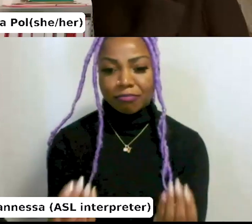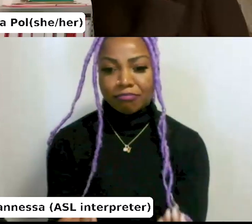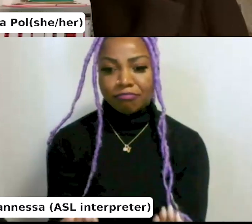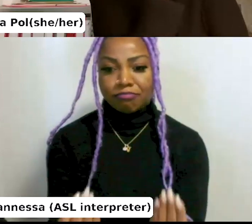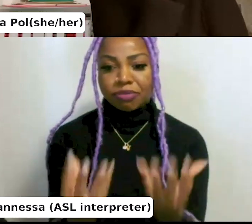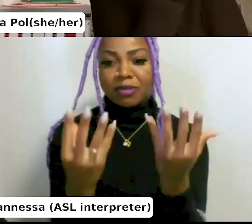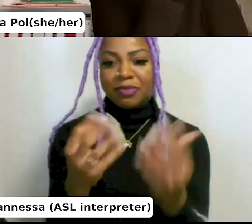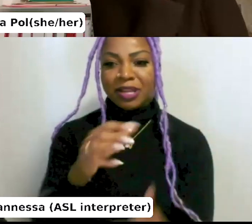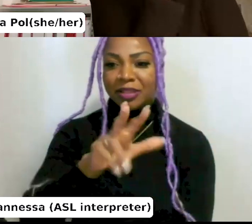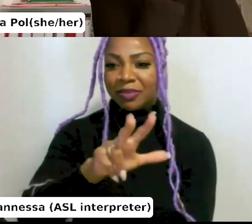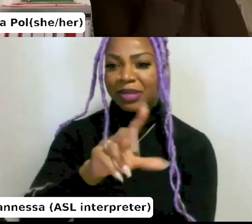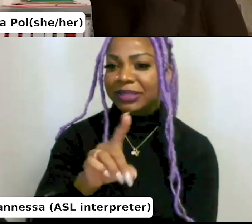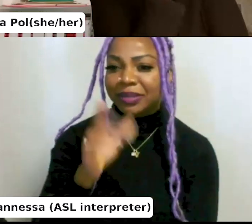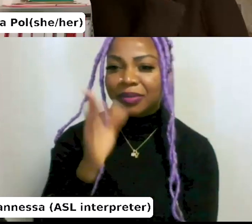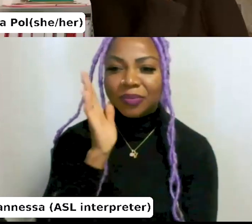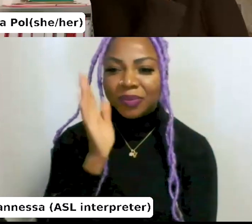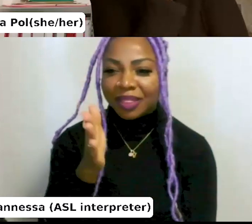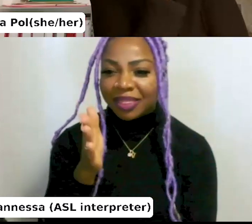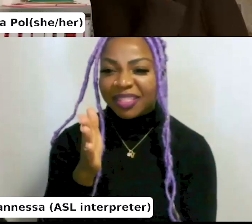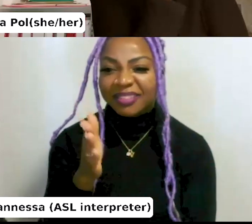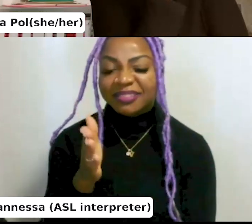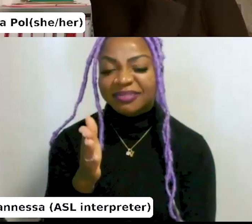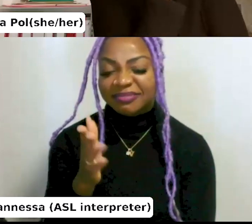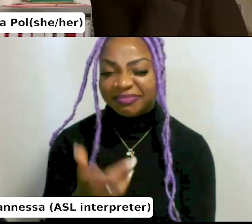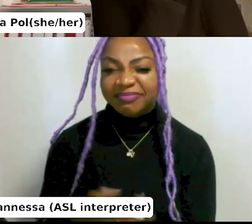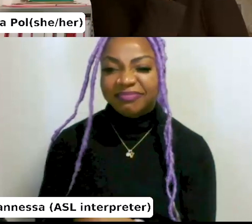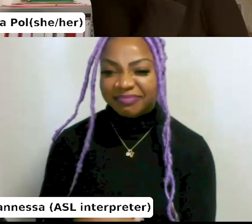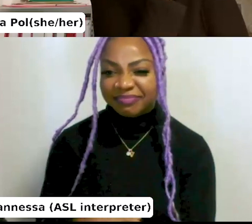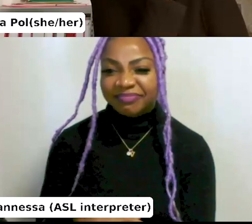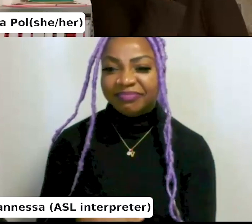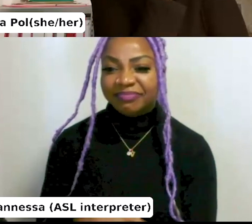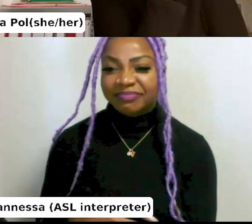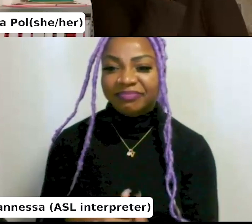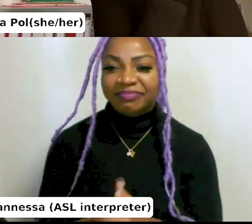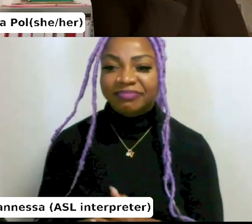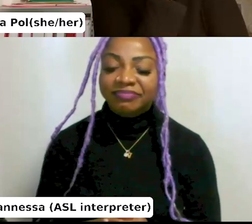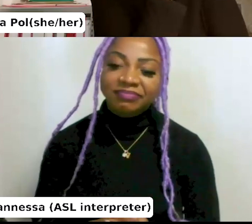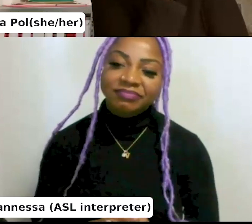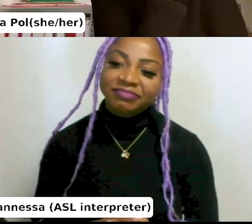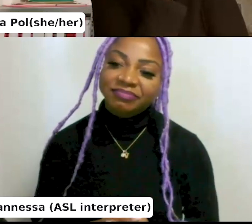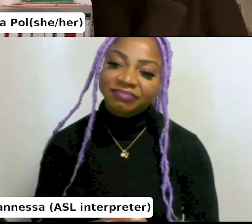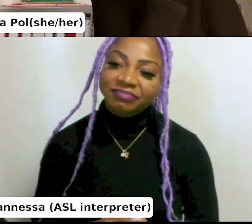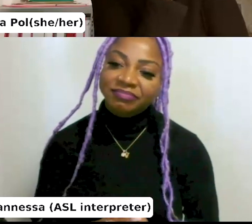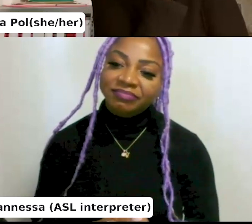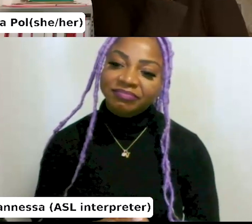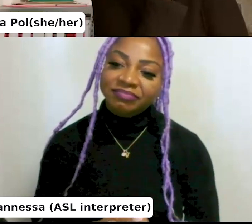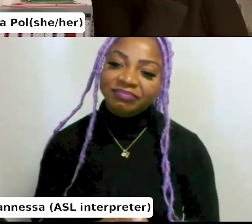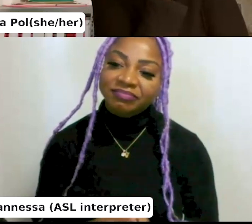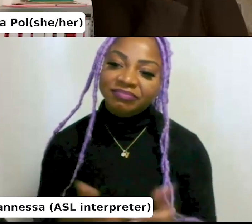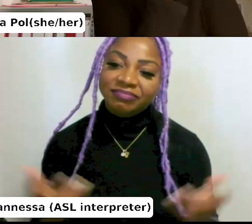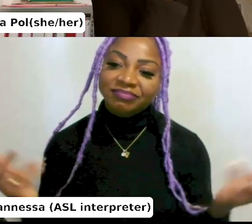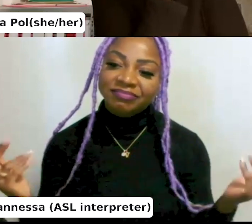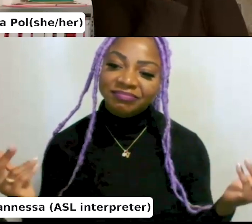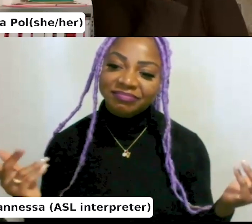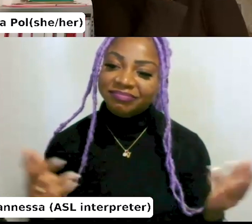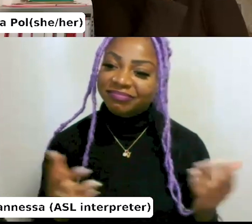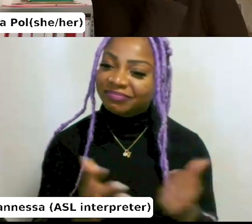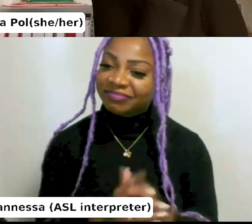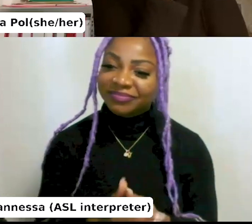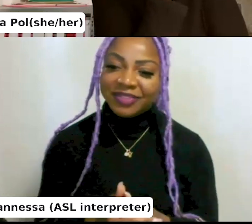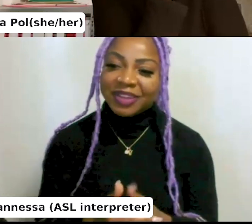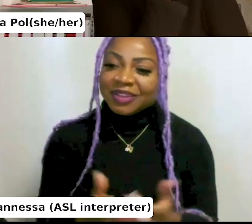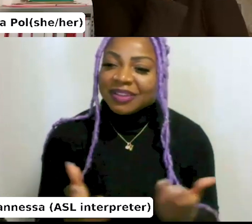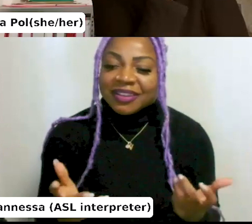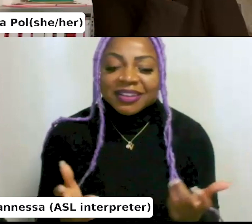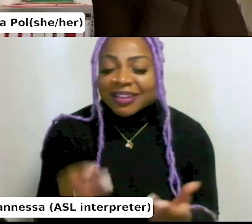that's ever going to like take away the experience of, uh, yeah, just being in reality. I